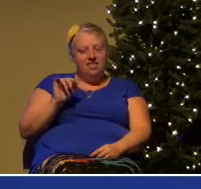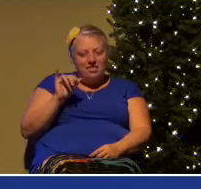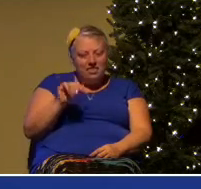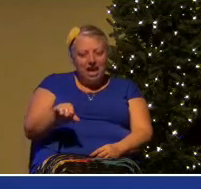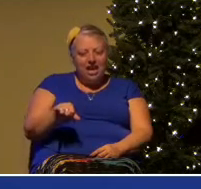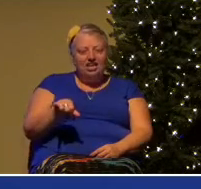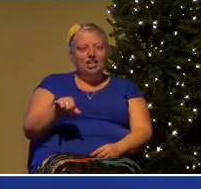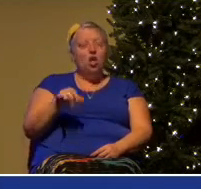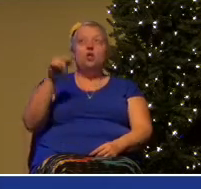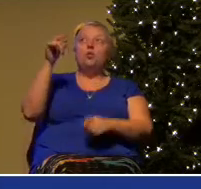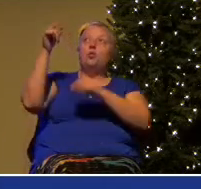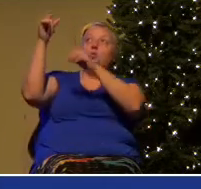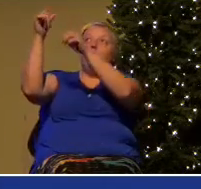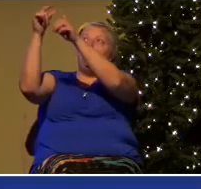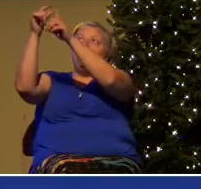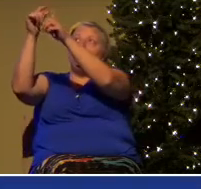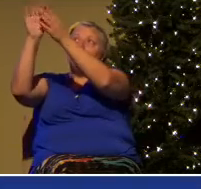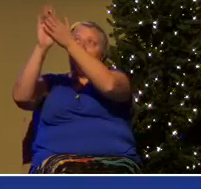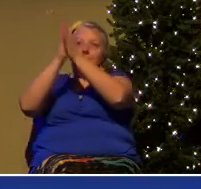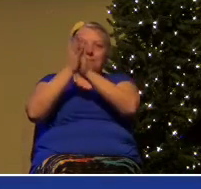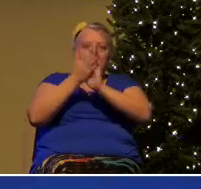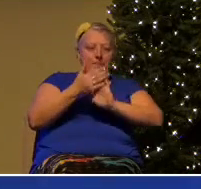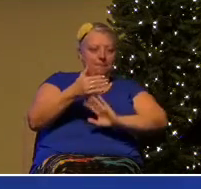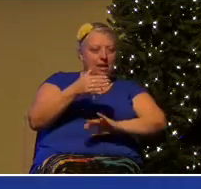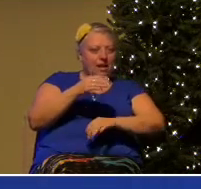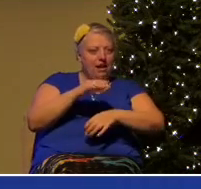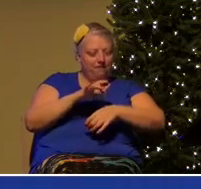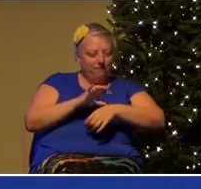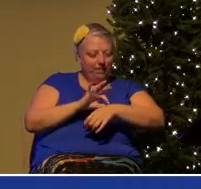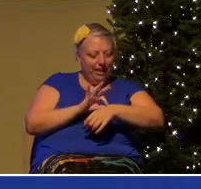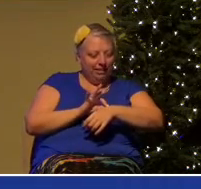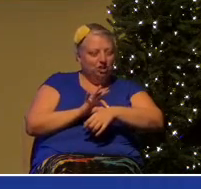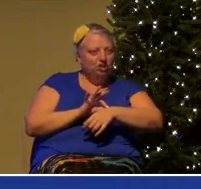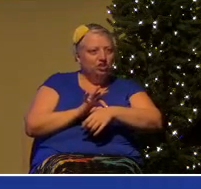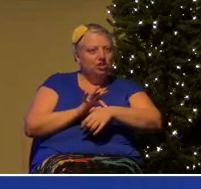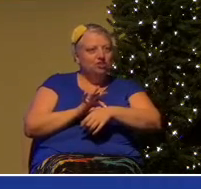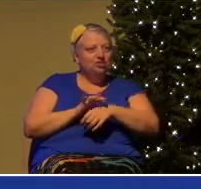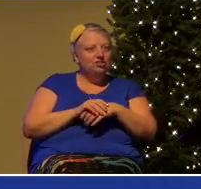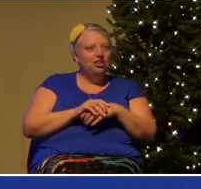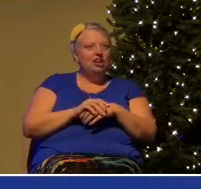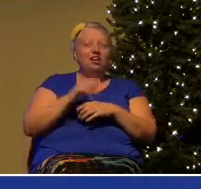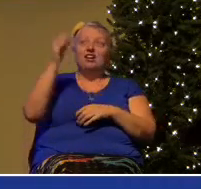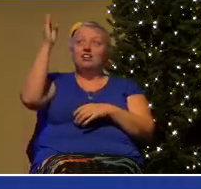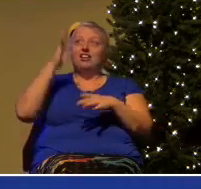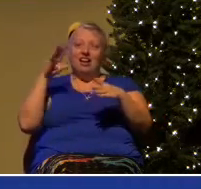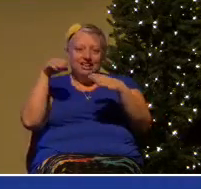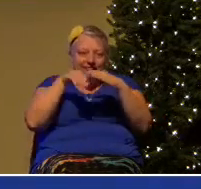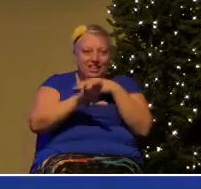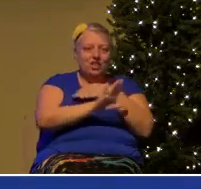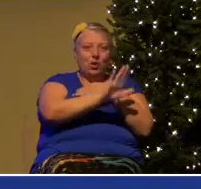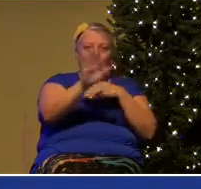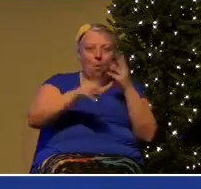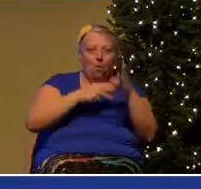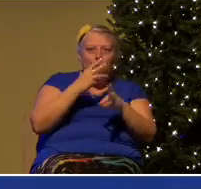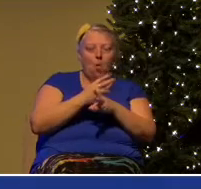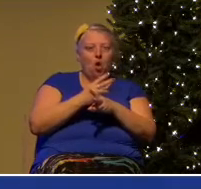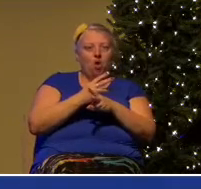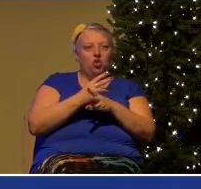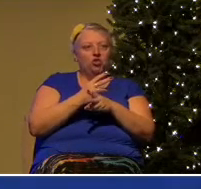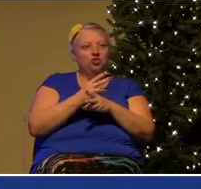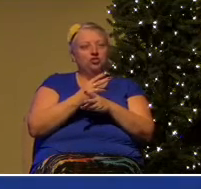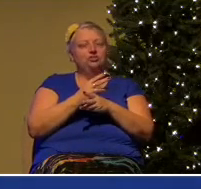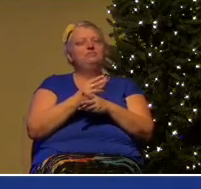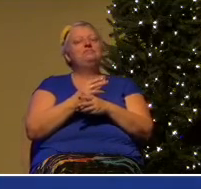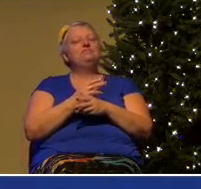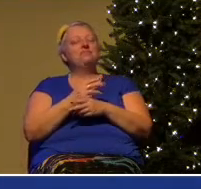word made flesh those are places where God comes into your world and gives you insight and gives you hope and gives you